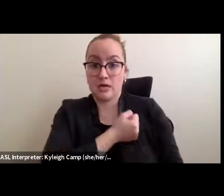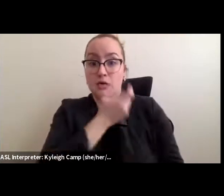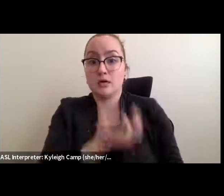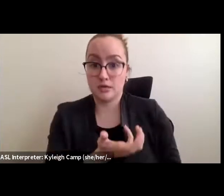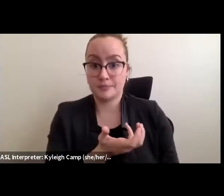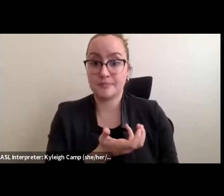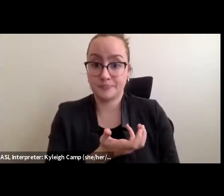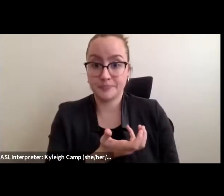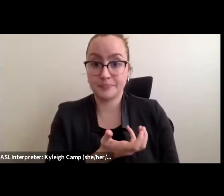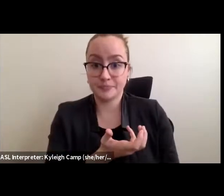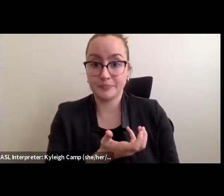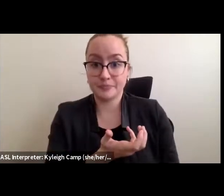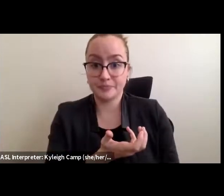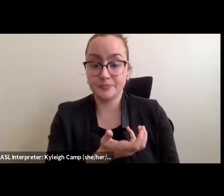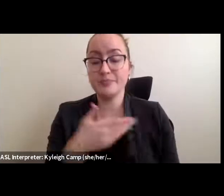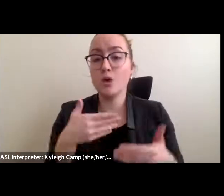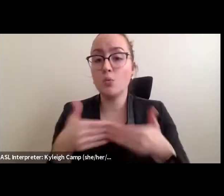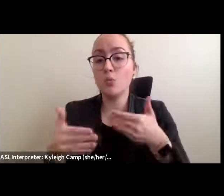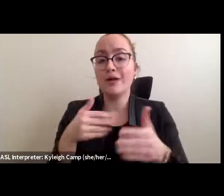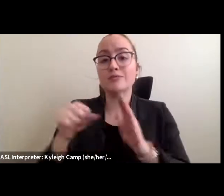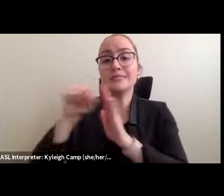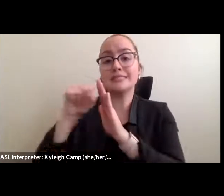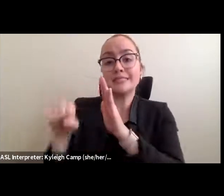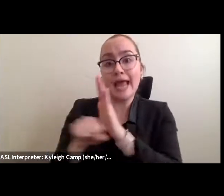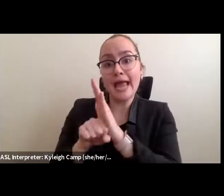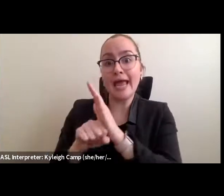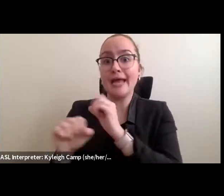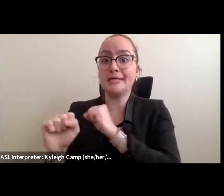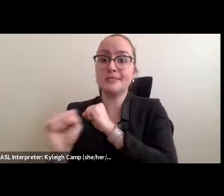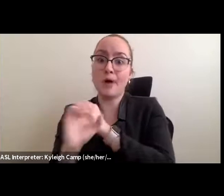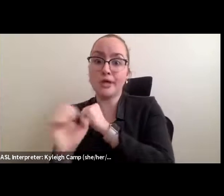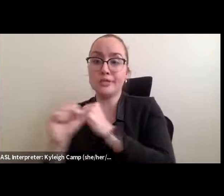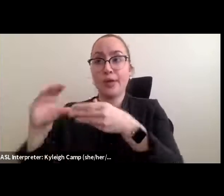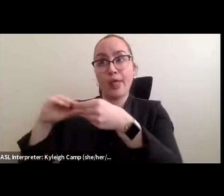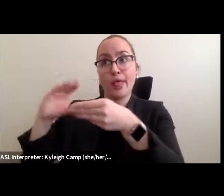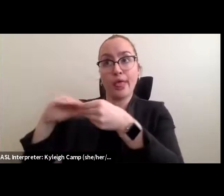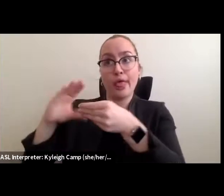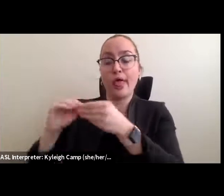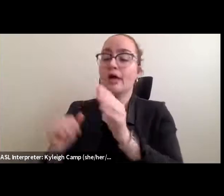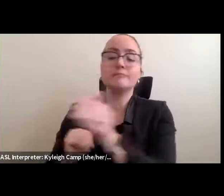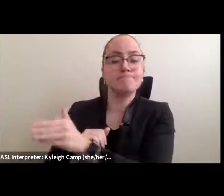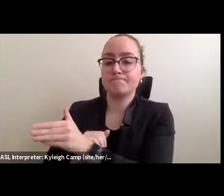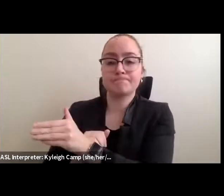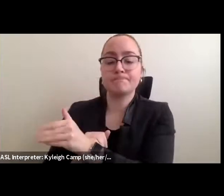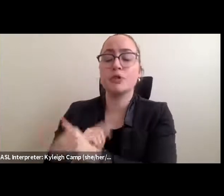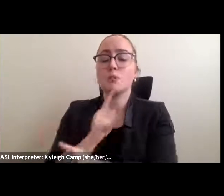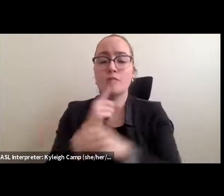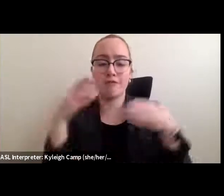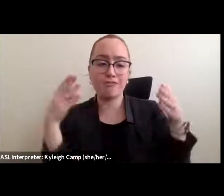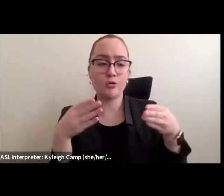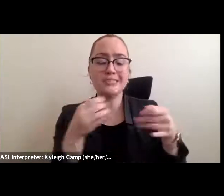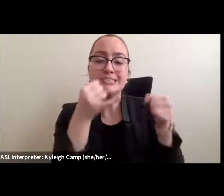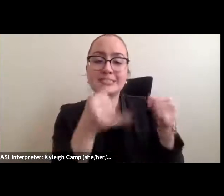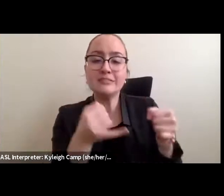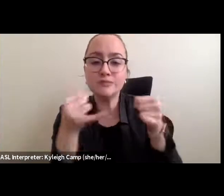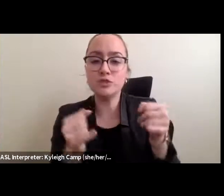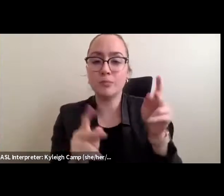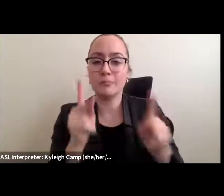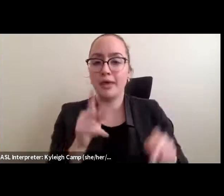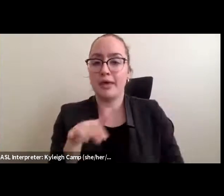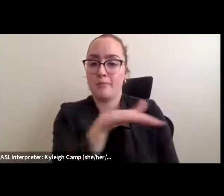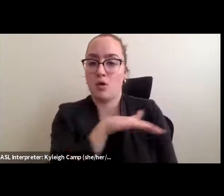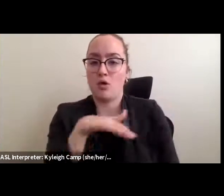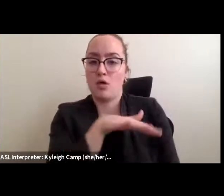state-centric, state-sponsored narratives. And really critically